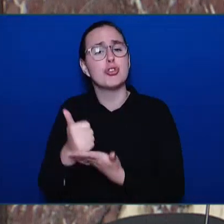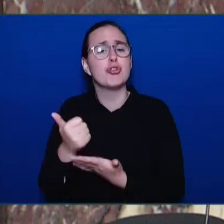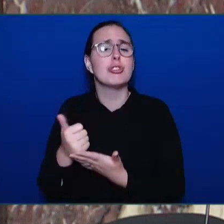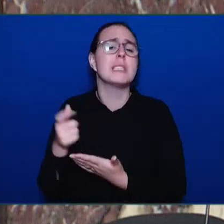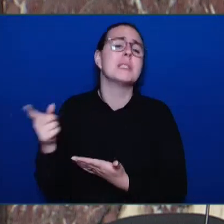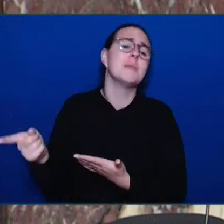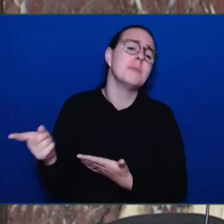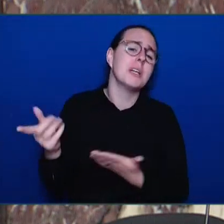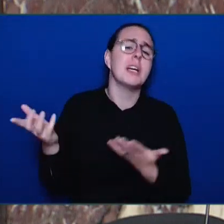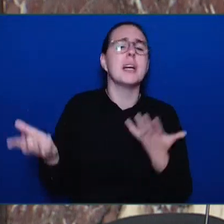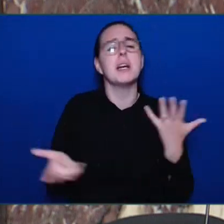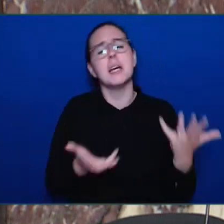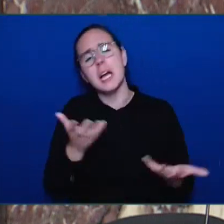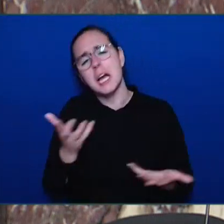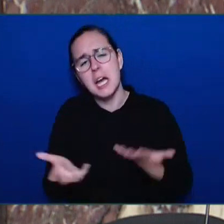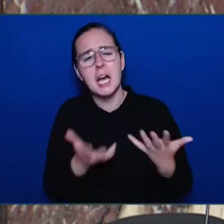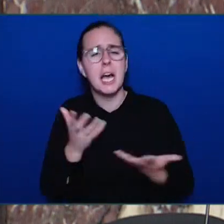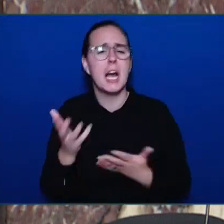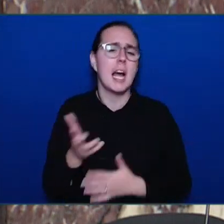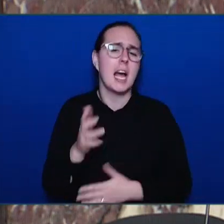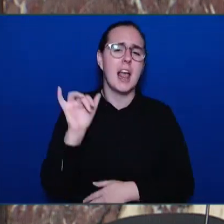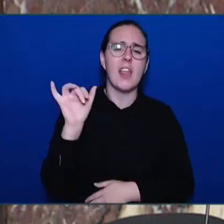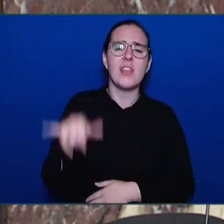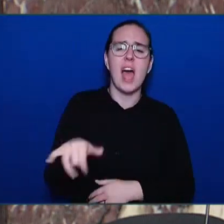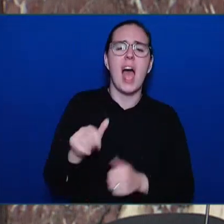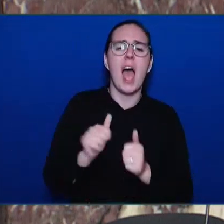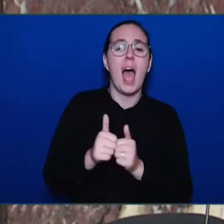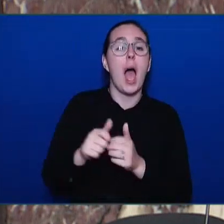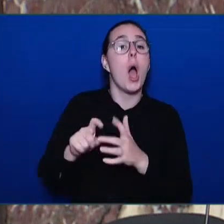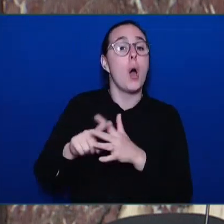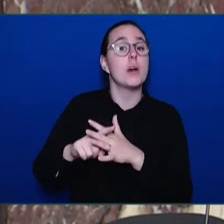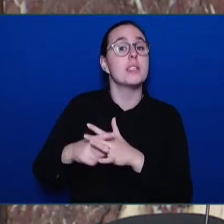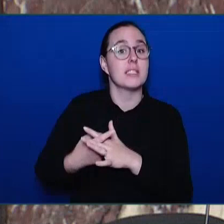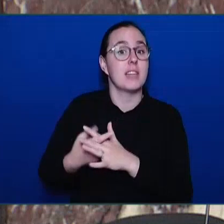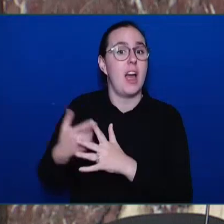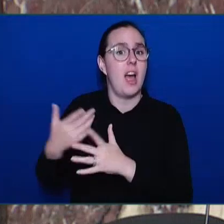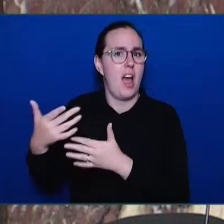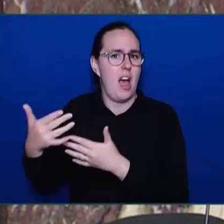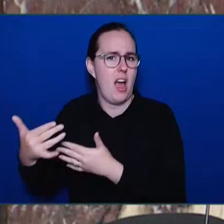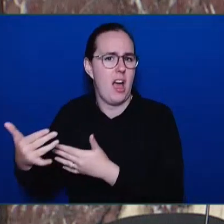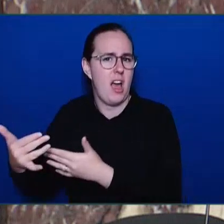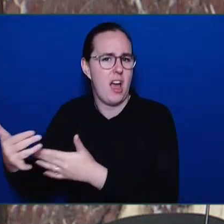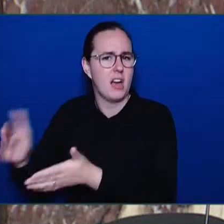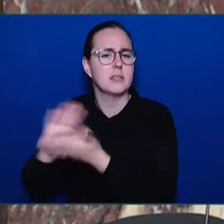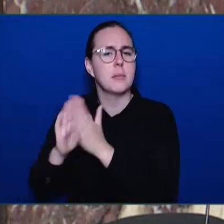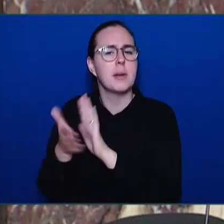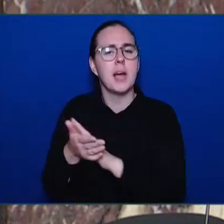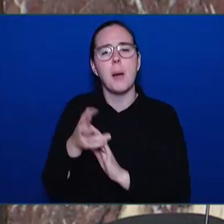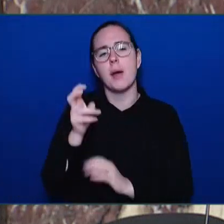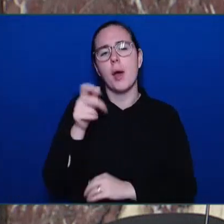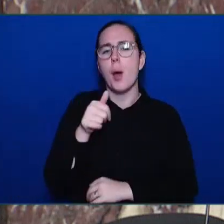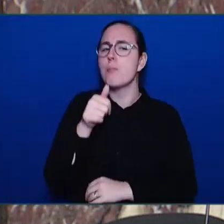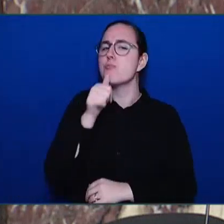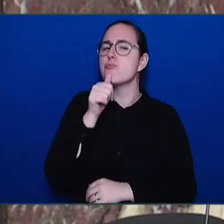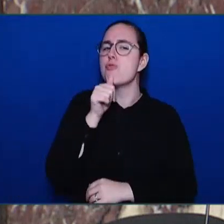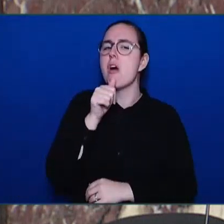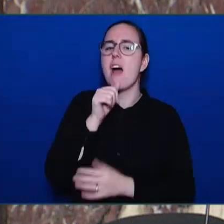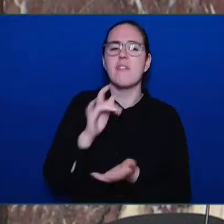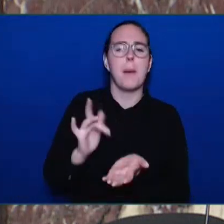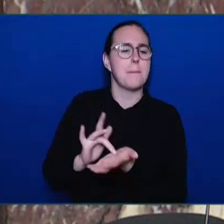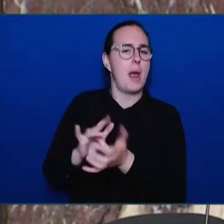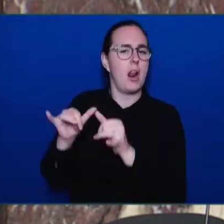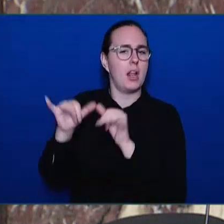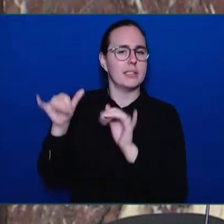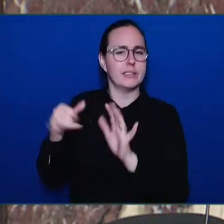medicine, end quote. That is harmful, it is offensive, and it needs to stop. So will the